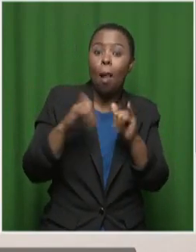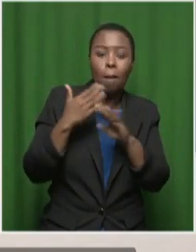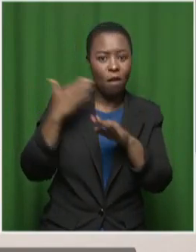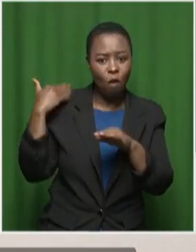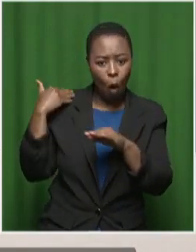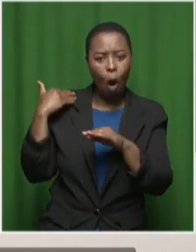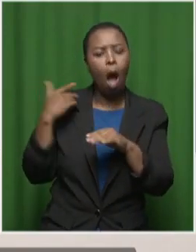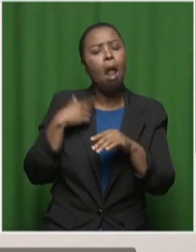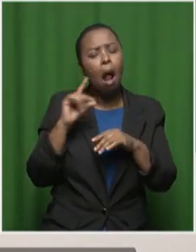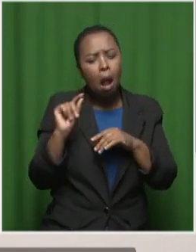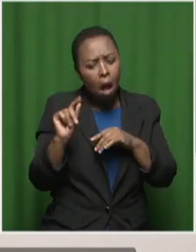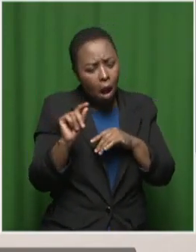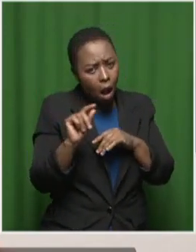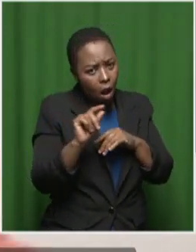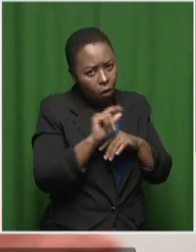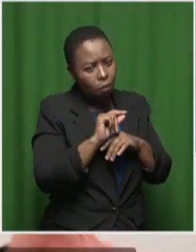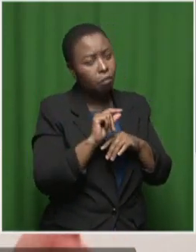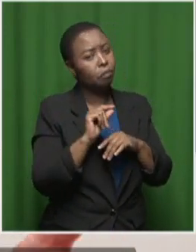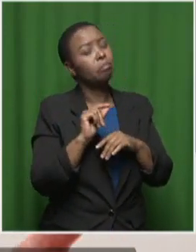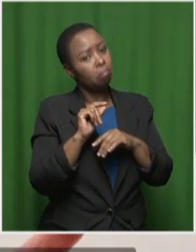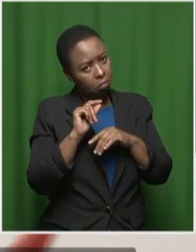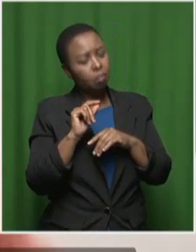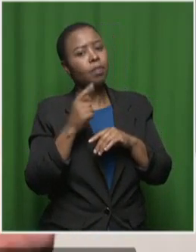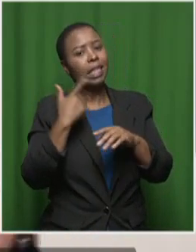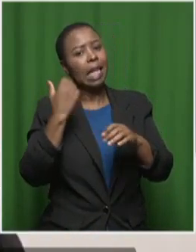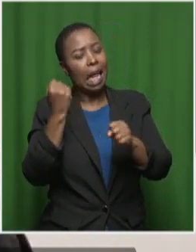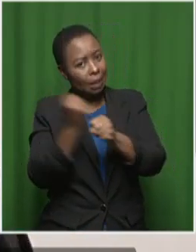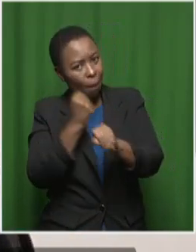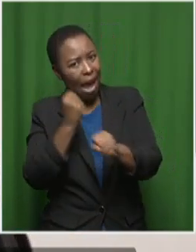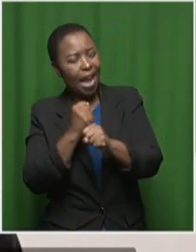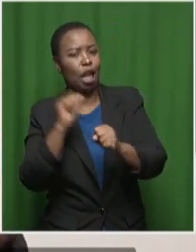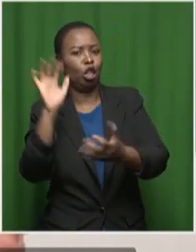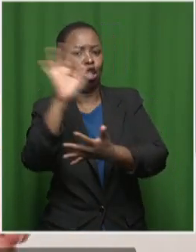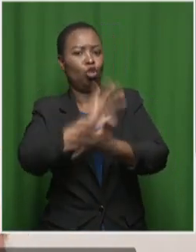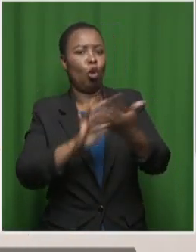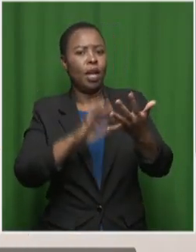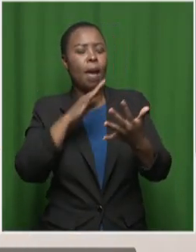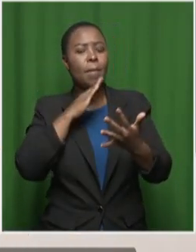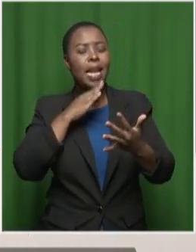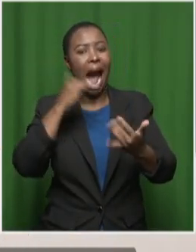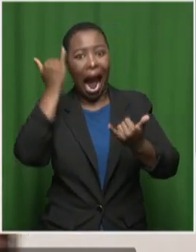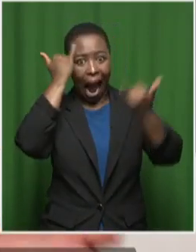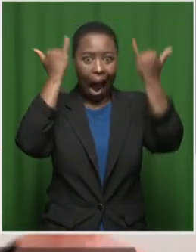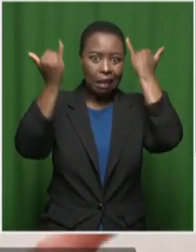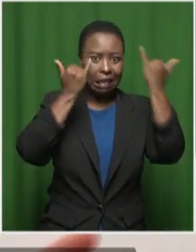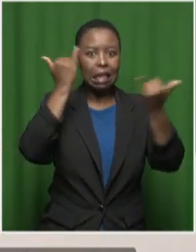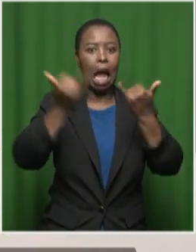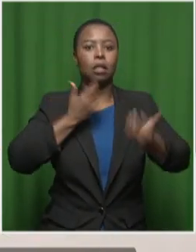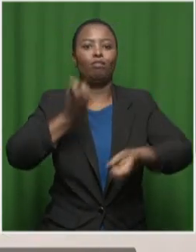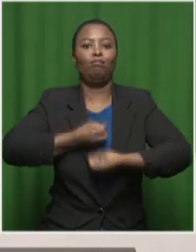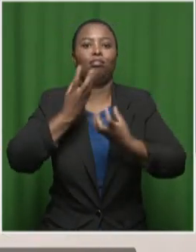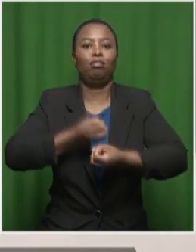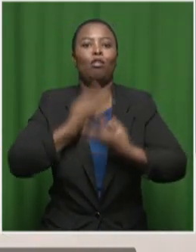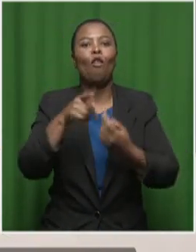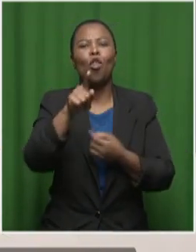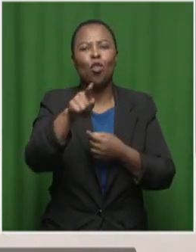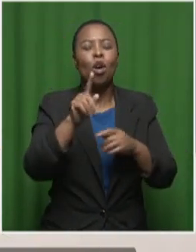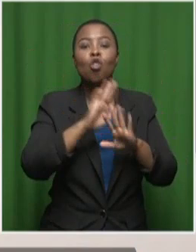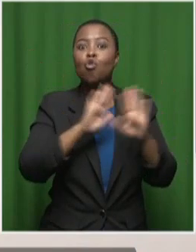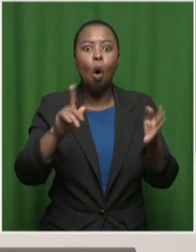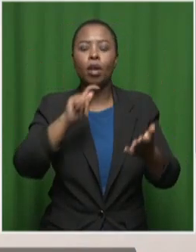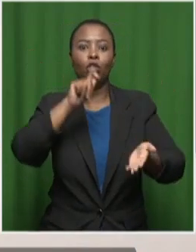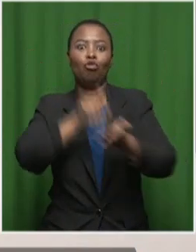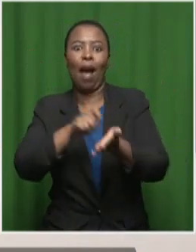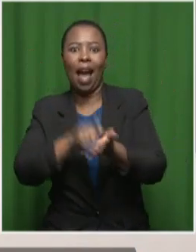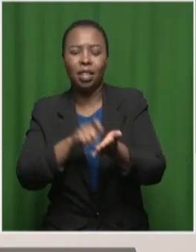look at those and you think, well, will that make a story? So it's generating ideas for you. It's not doing the writing for you. There your creativity